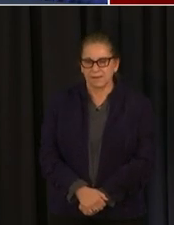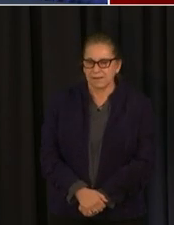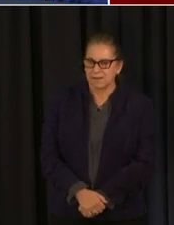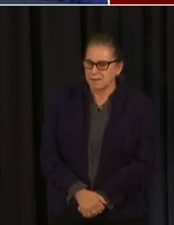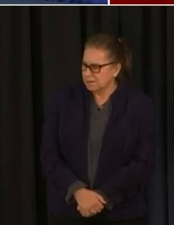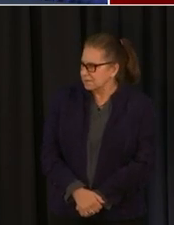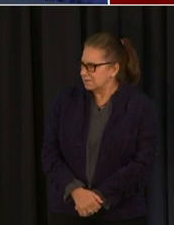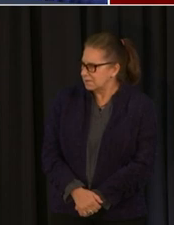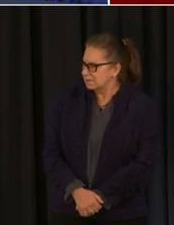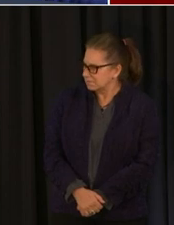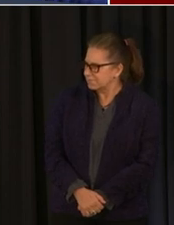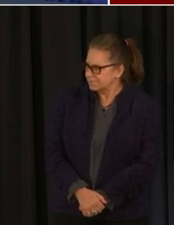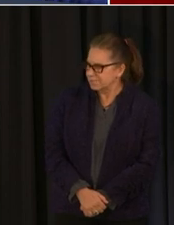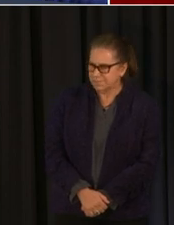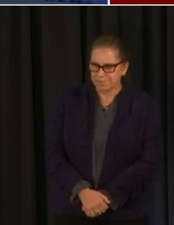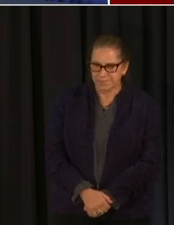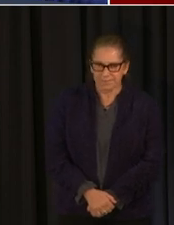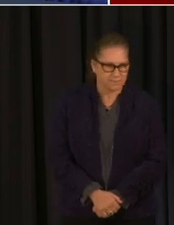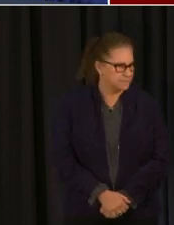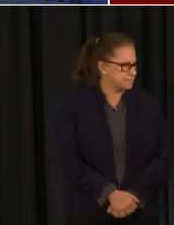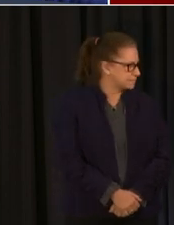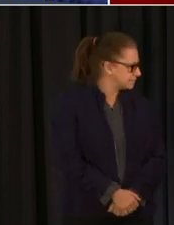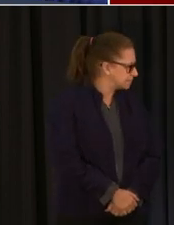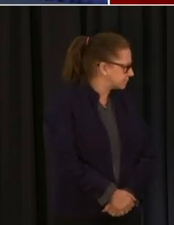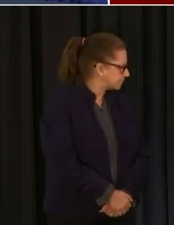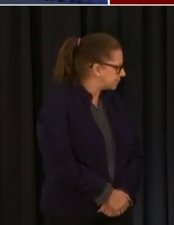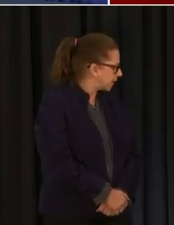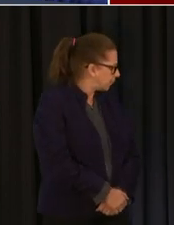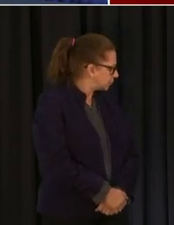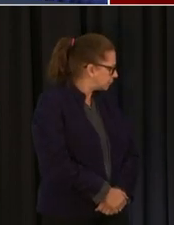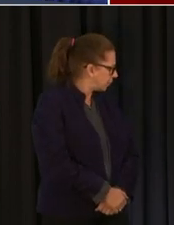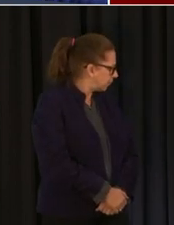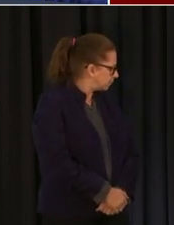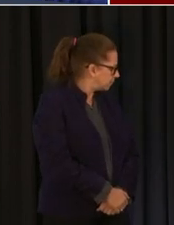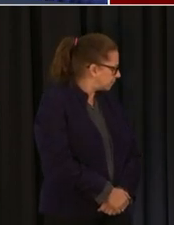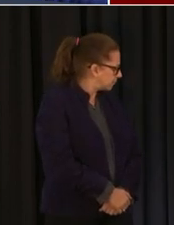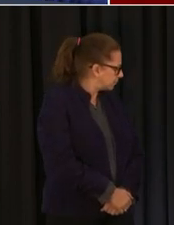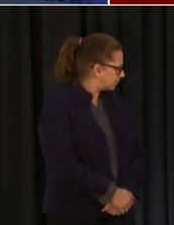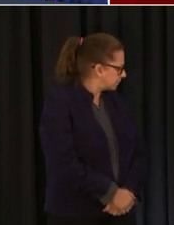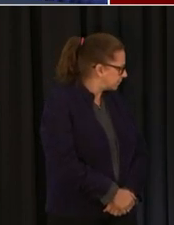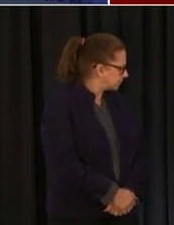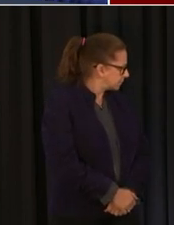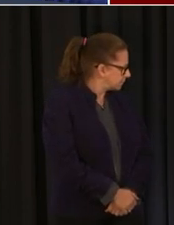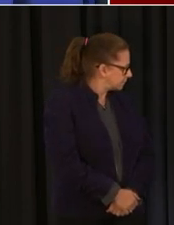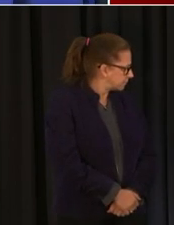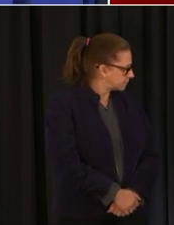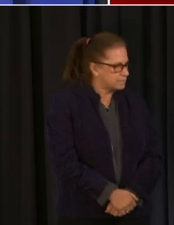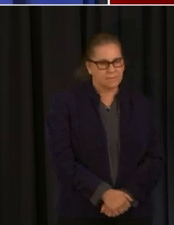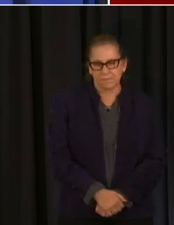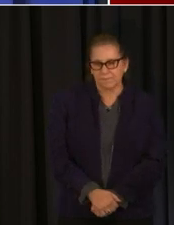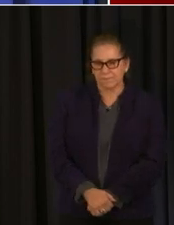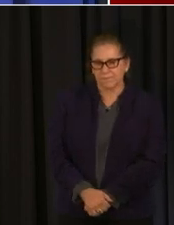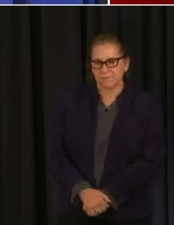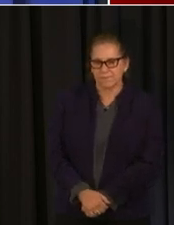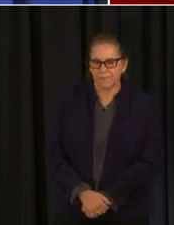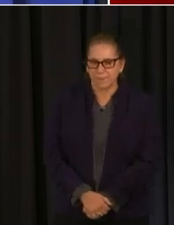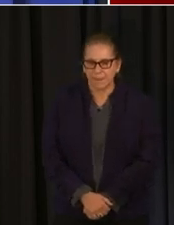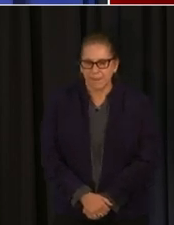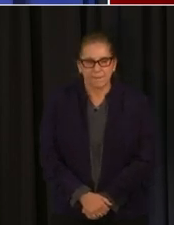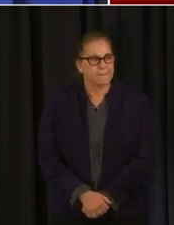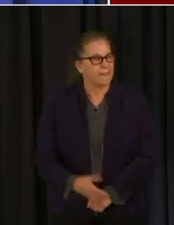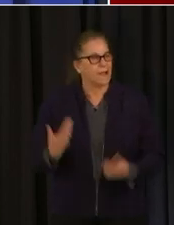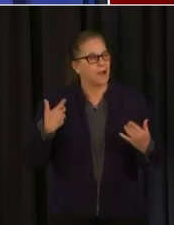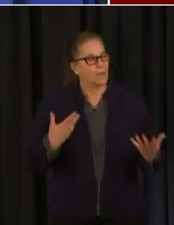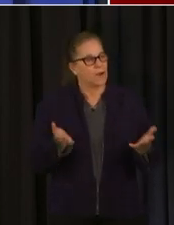question sam uh when we talk about getting back to normal uh and everything and reopening uh there are some large-scale public health